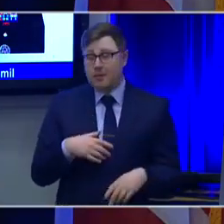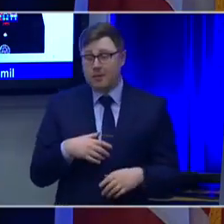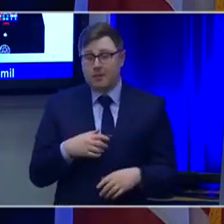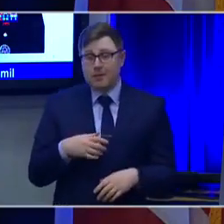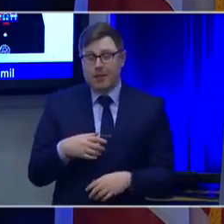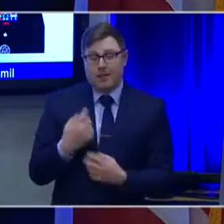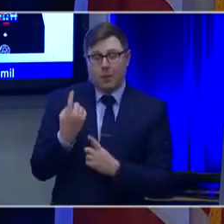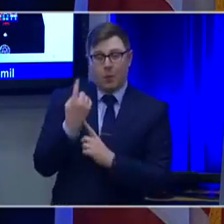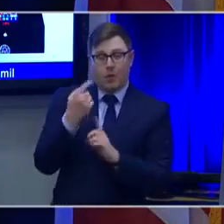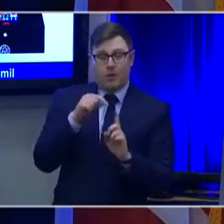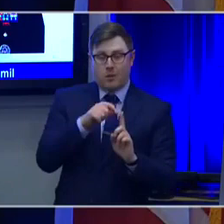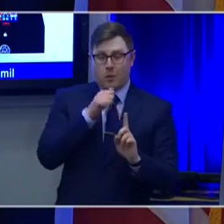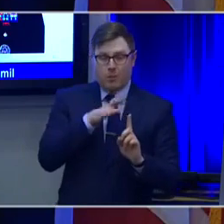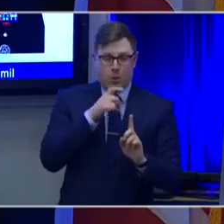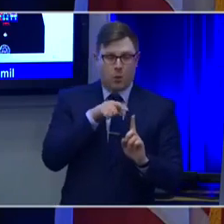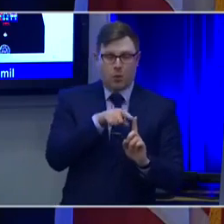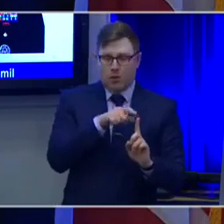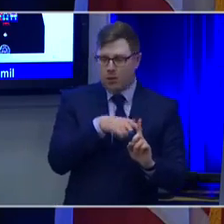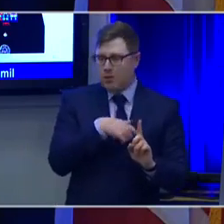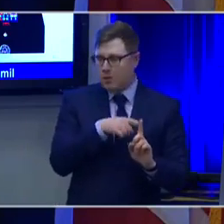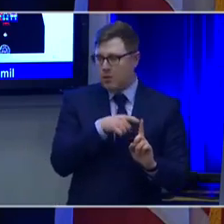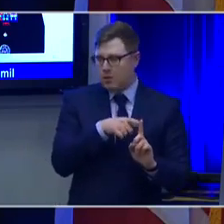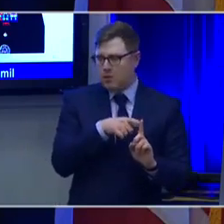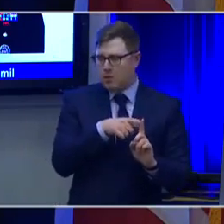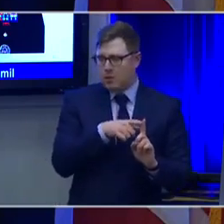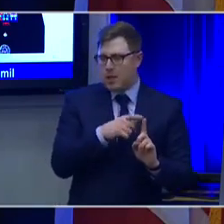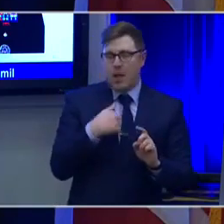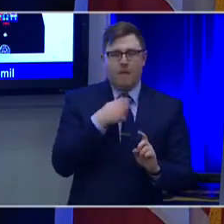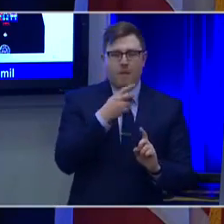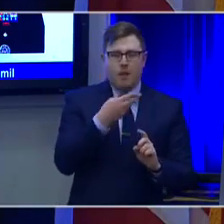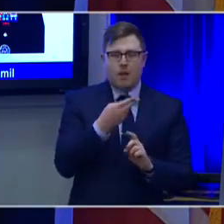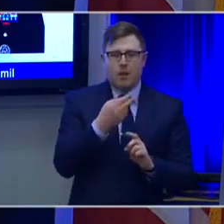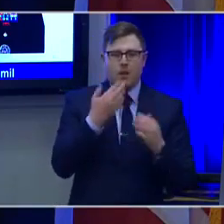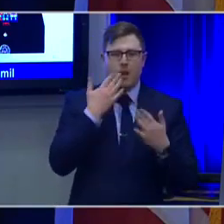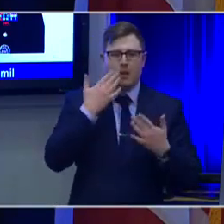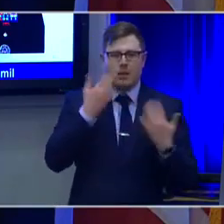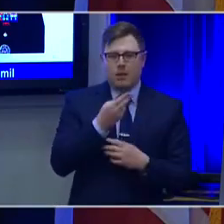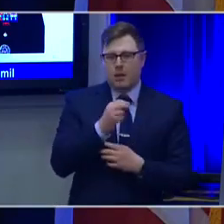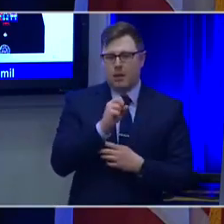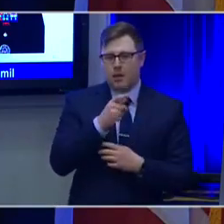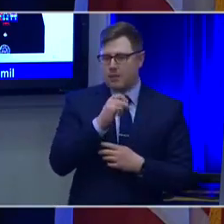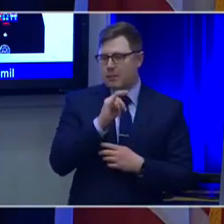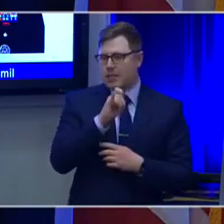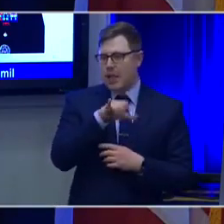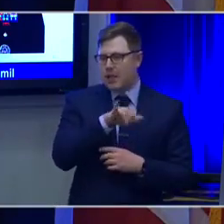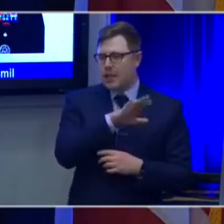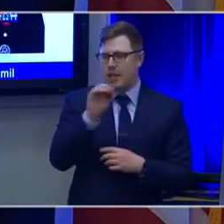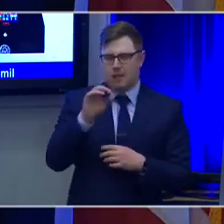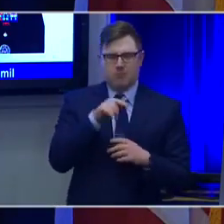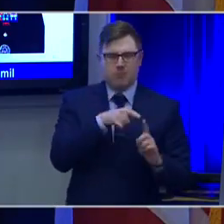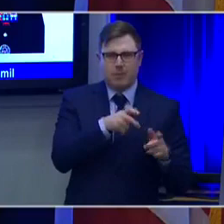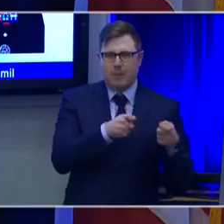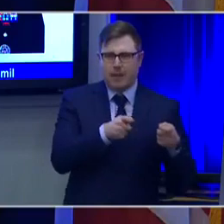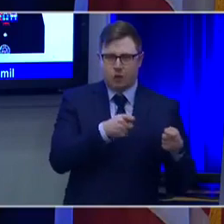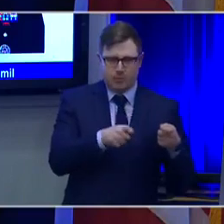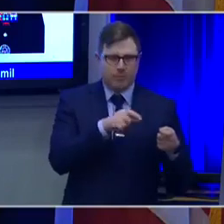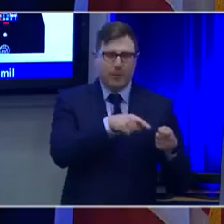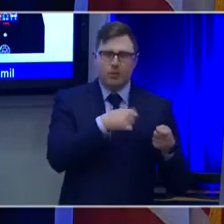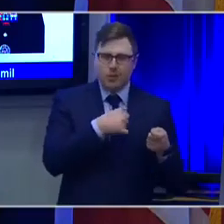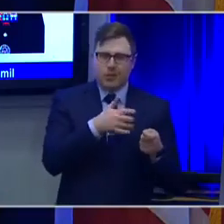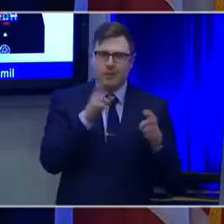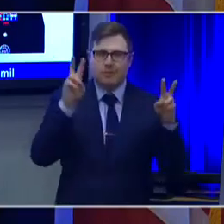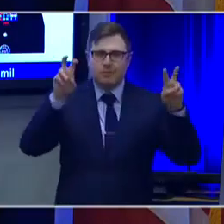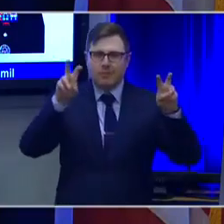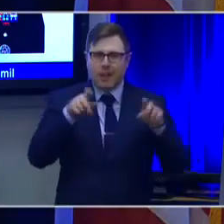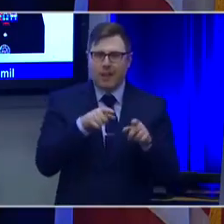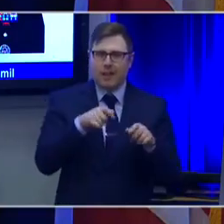And this woman can do anything. She's amazing. She's one of our best program managers. So I don't look down my nose just